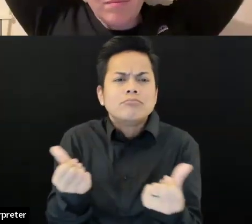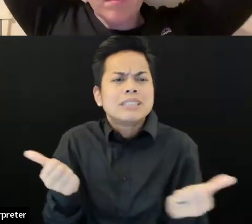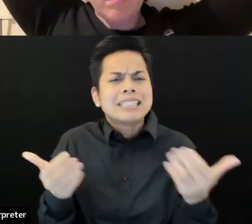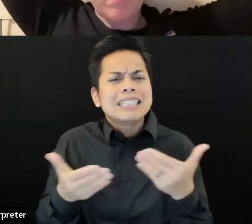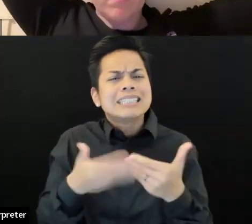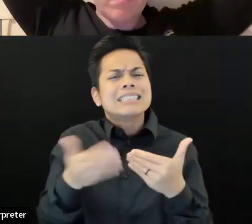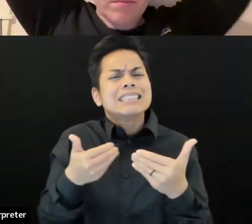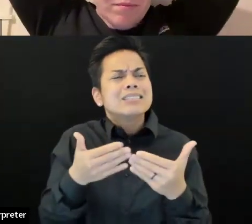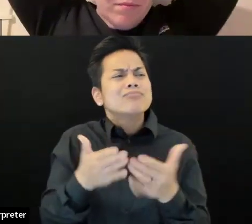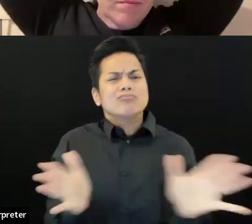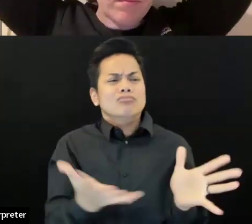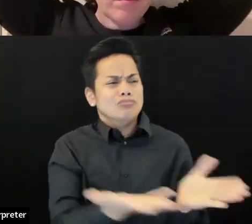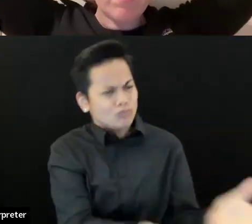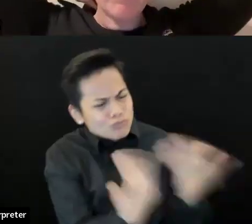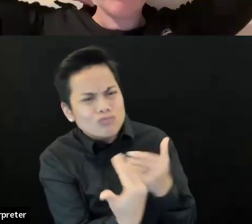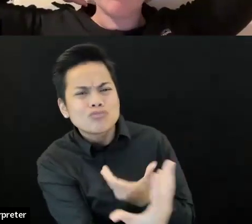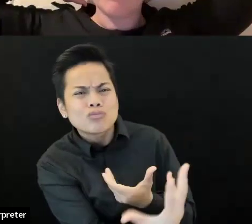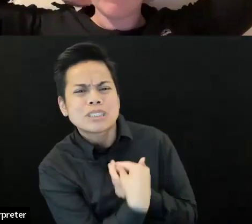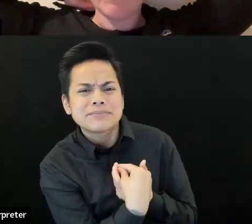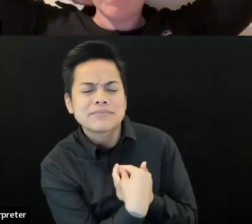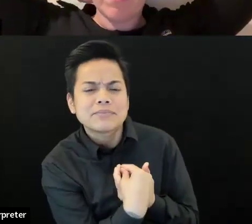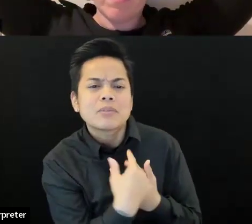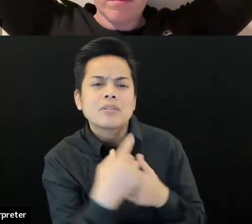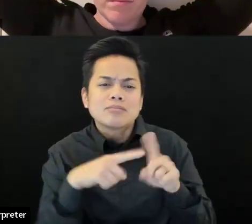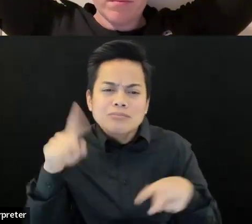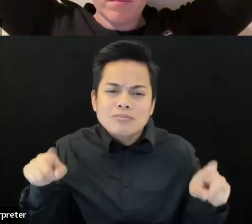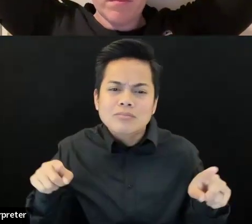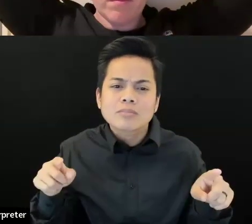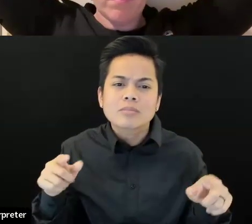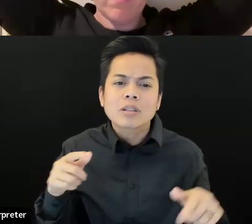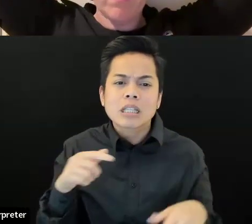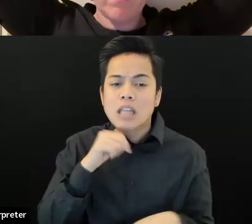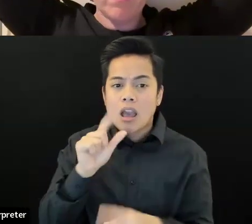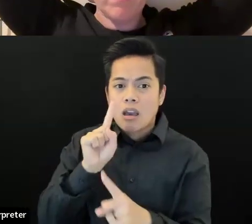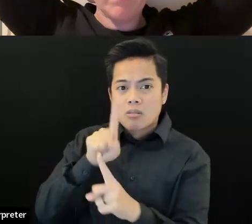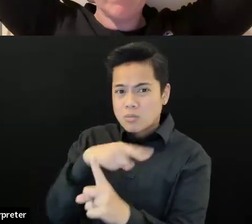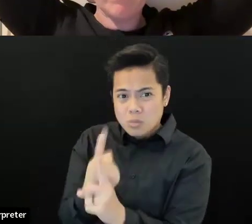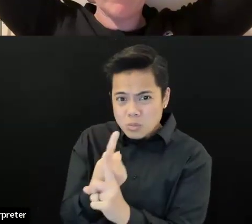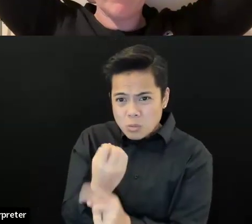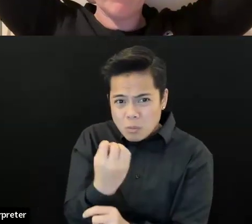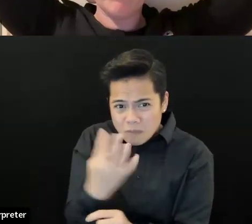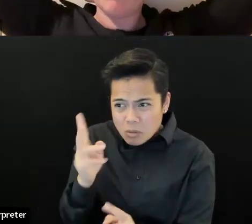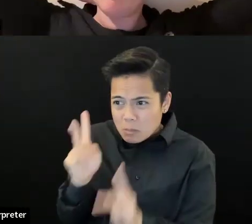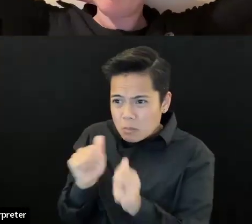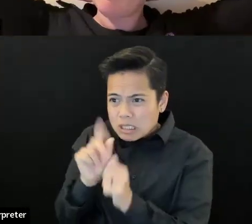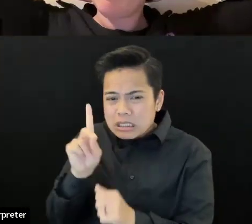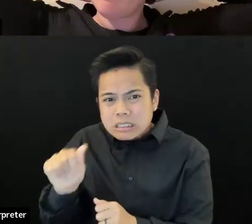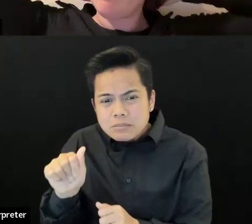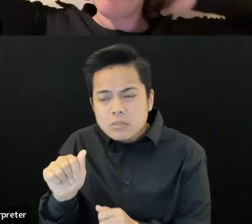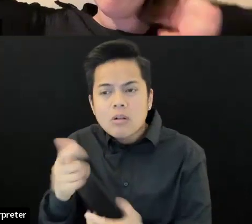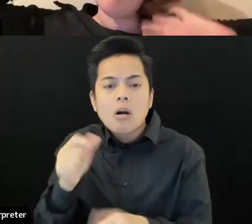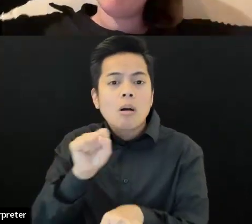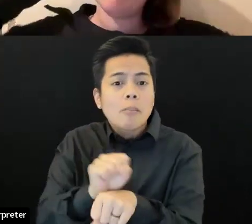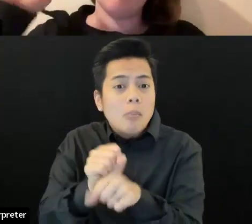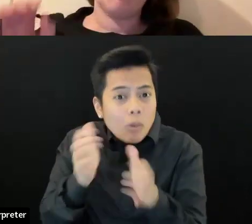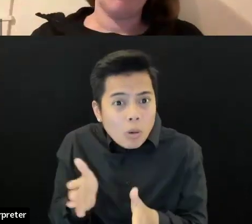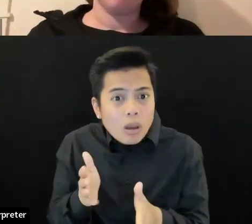Um, not just the very few percentage of disabled people that are employed, but for most of us that are not employed,